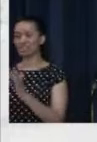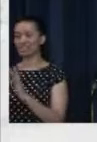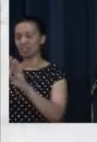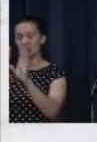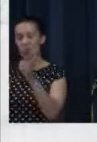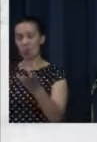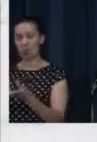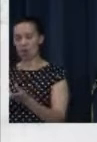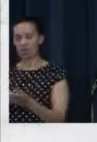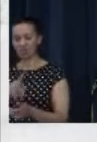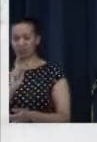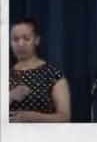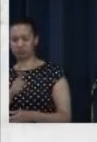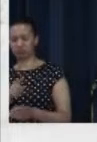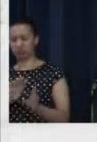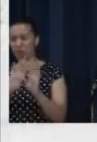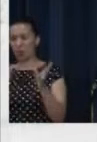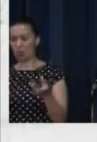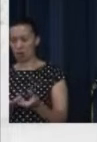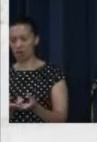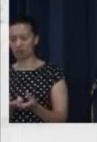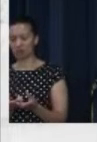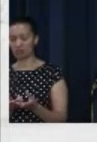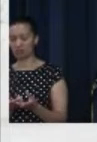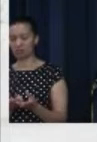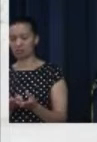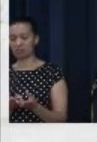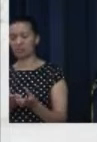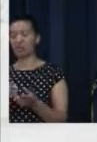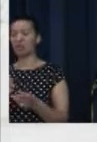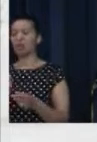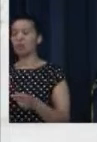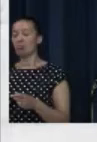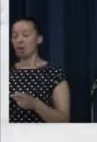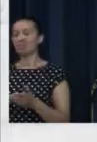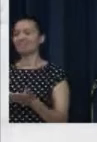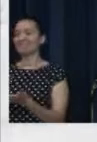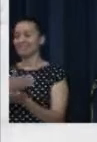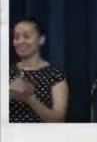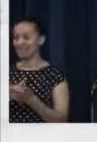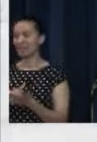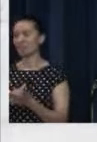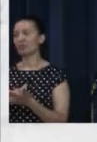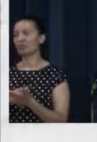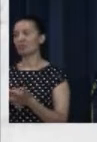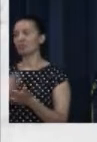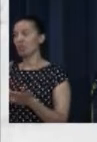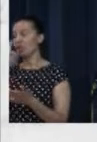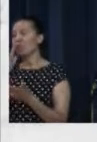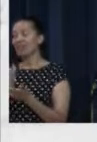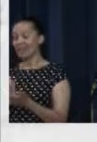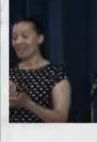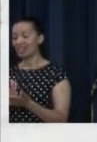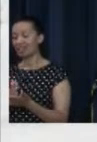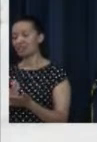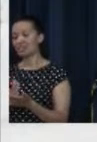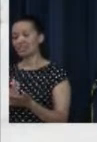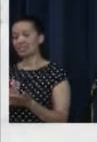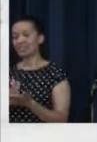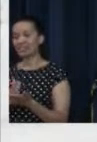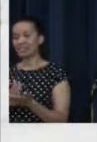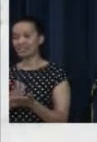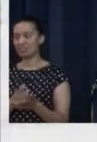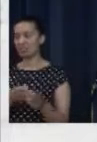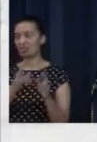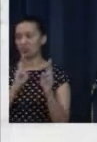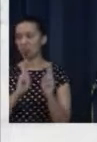save the world through him. Whoever believes in him is not condemned, but whoever does not believe stands condemned already, because